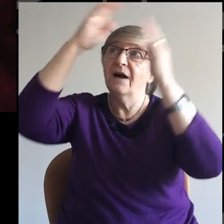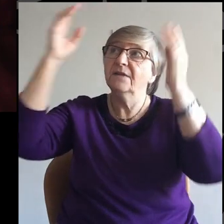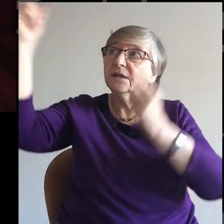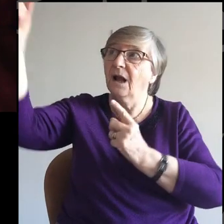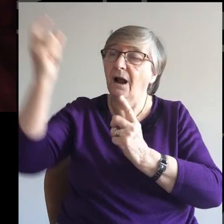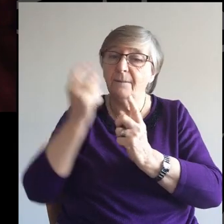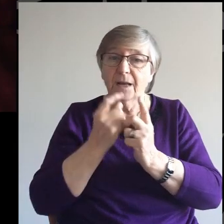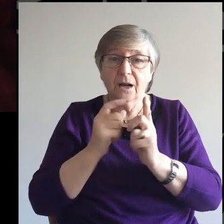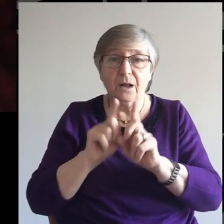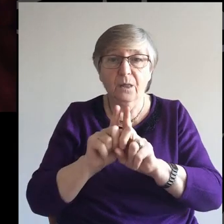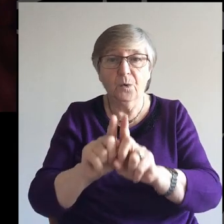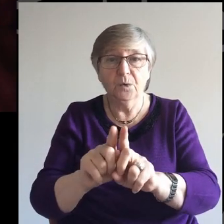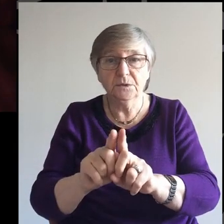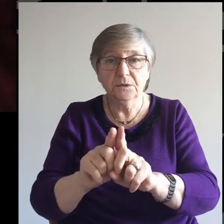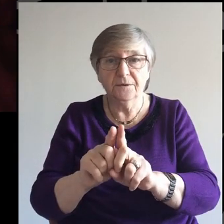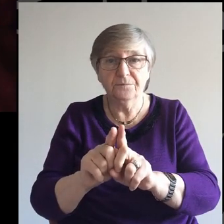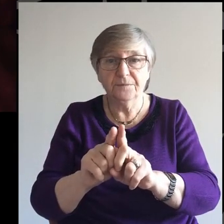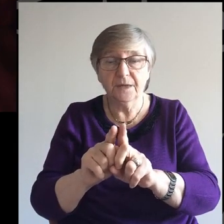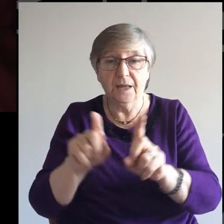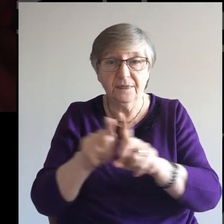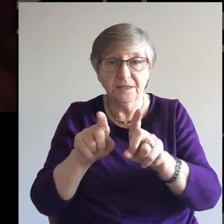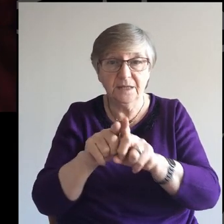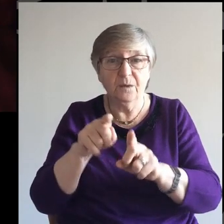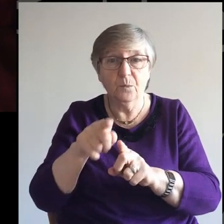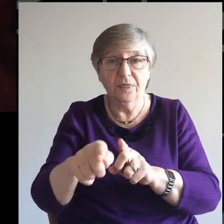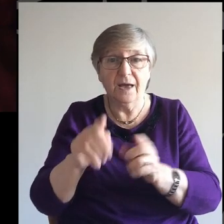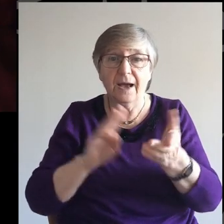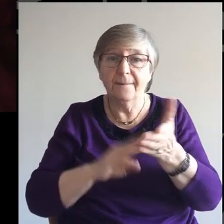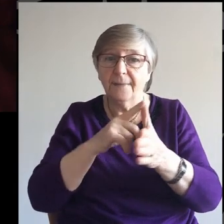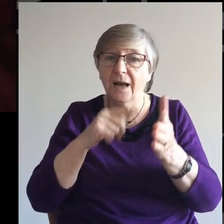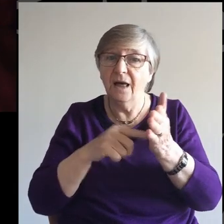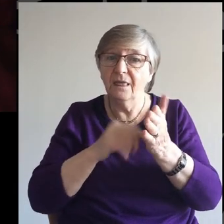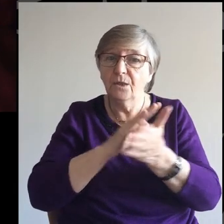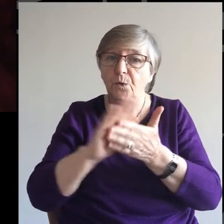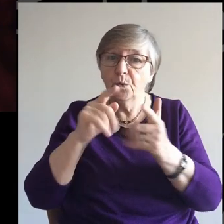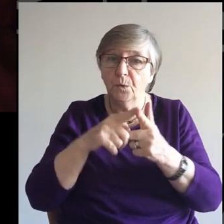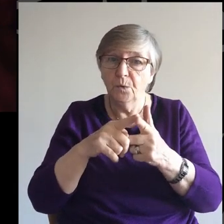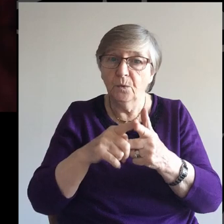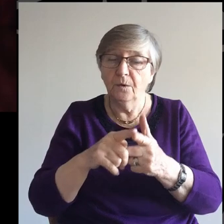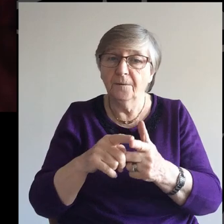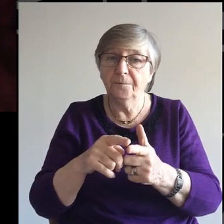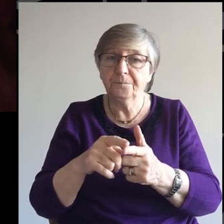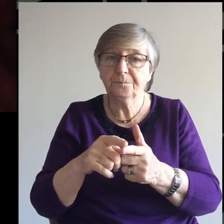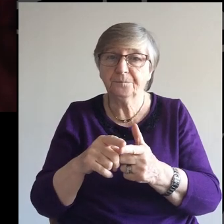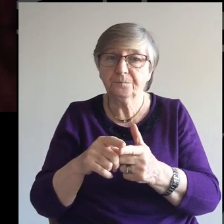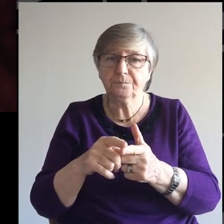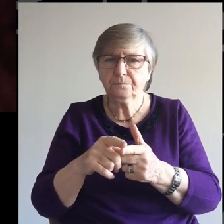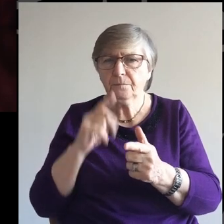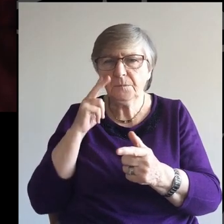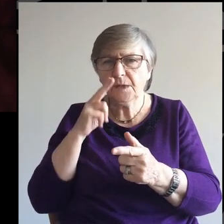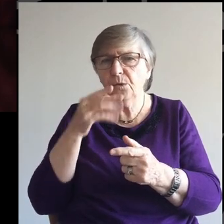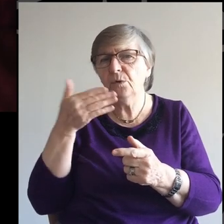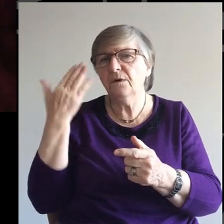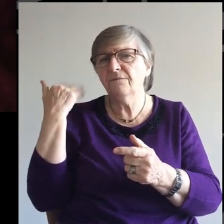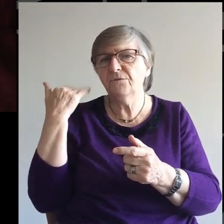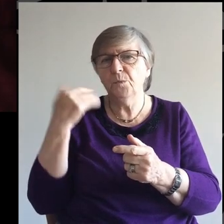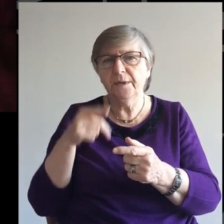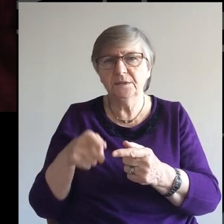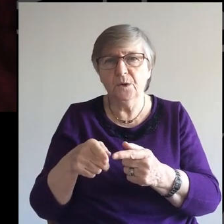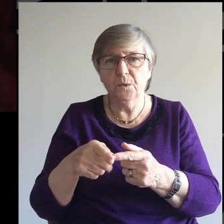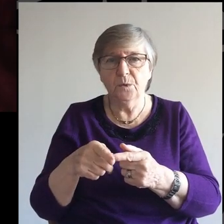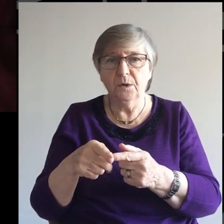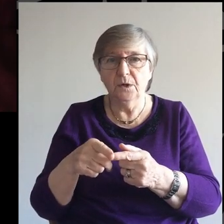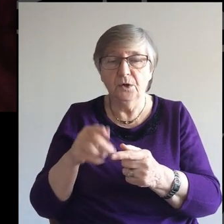close. And even with that summary statement in Matthew chapter 9 that we looked at a few weeks ago, when Jesus